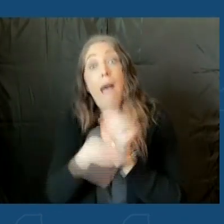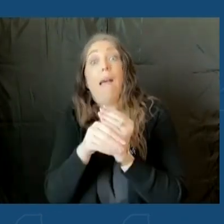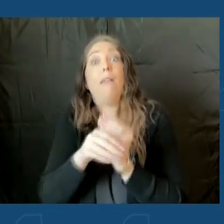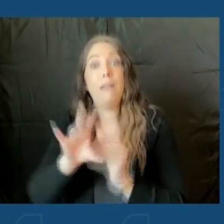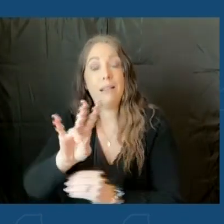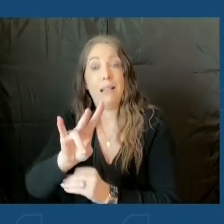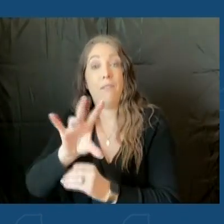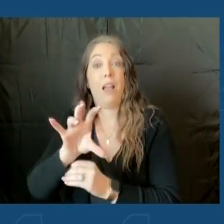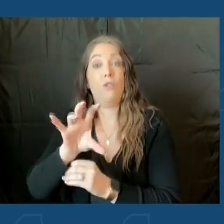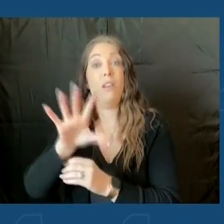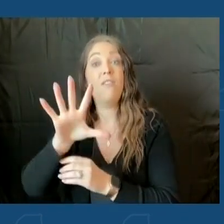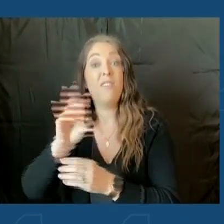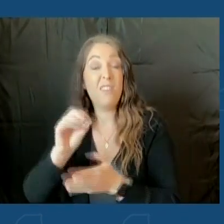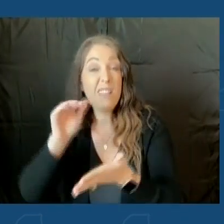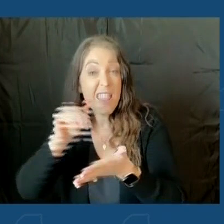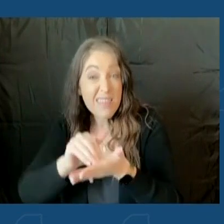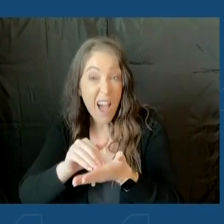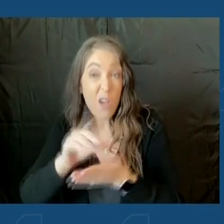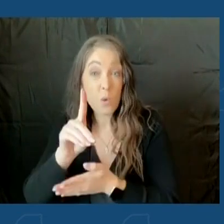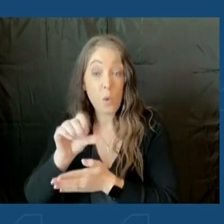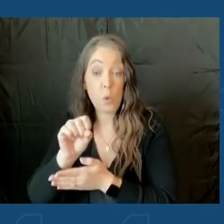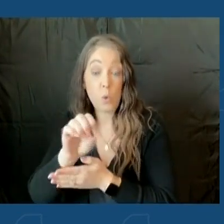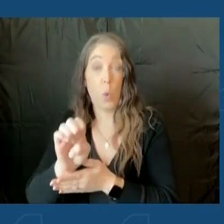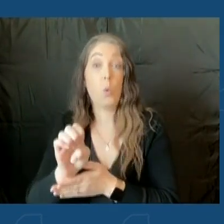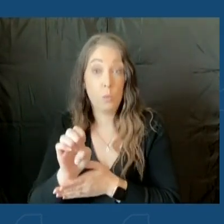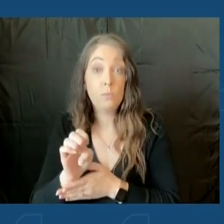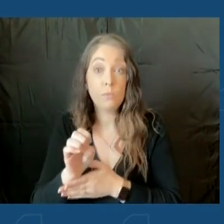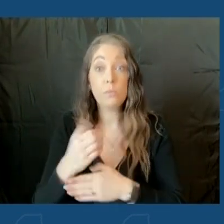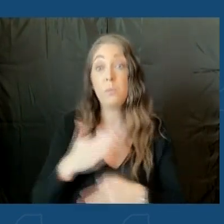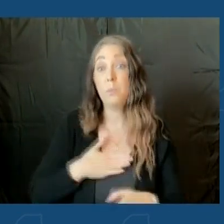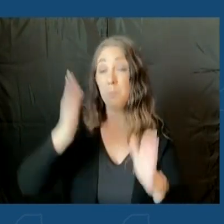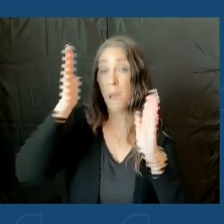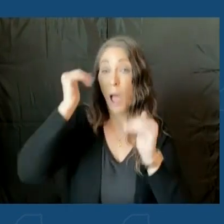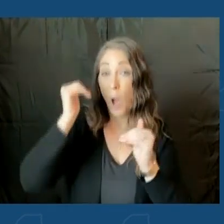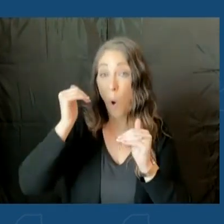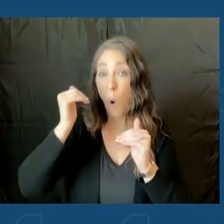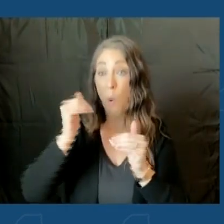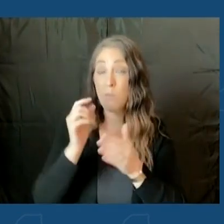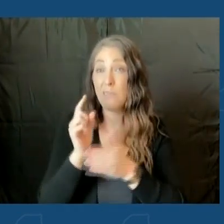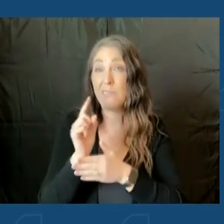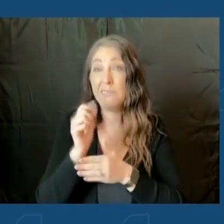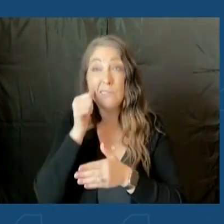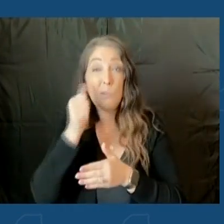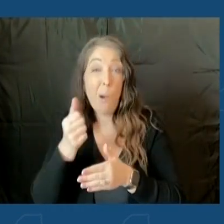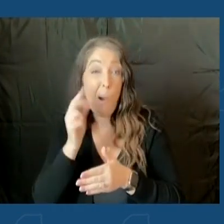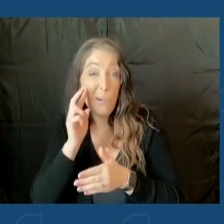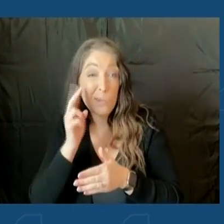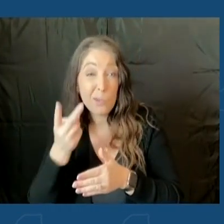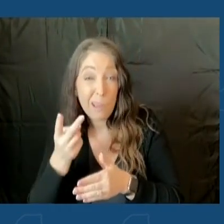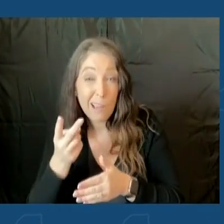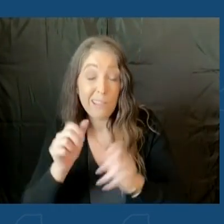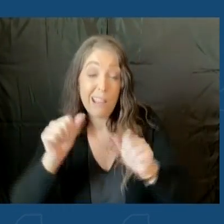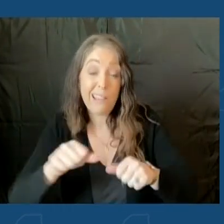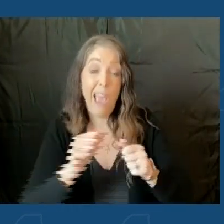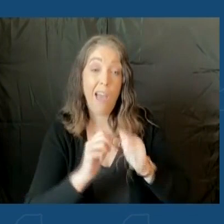available. My hope is over the next few days, we'll be able to make allocations again, disproportionately giving vaccines to places where the outbreaks